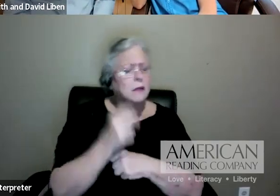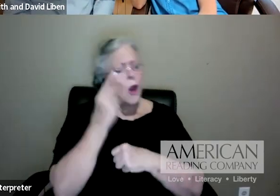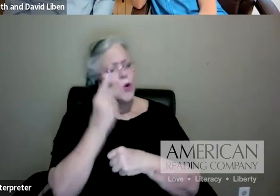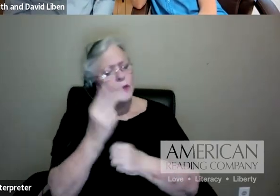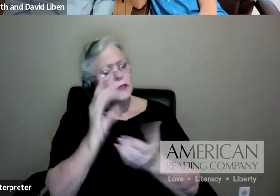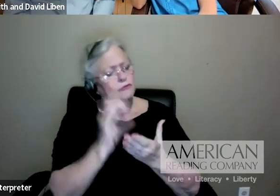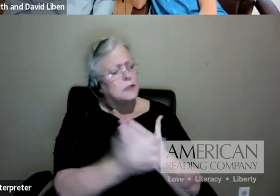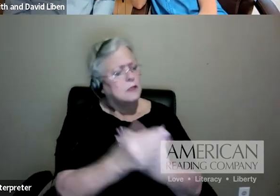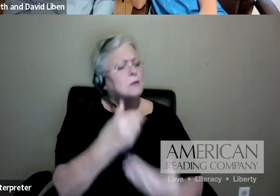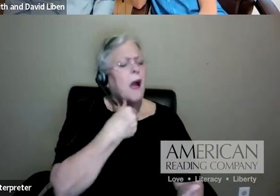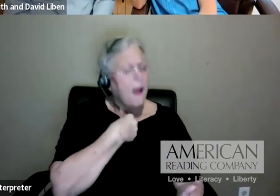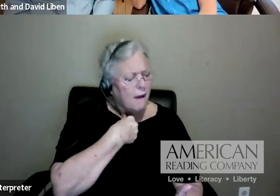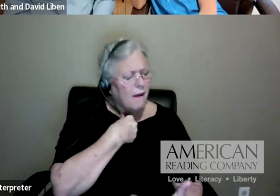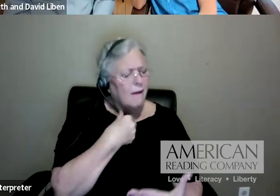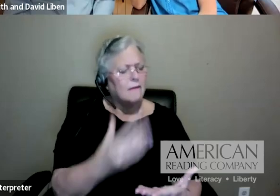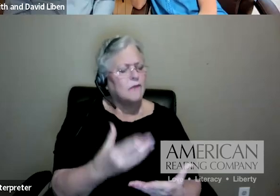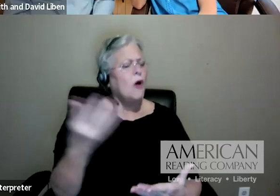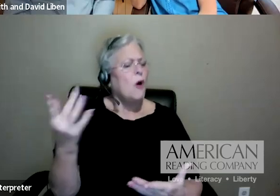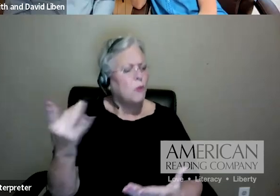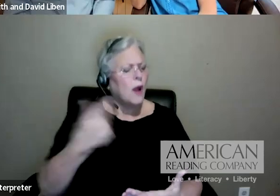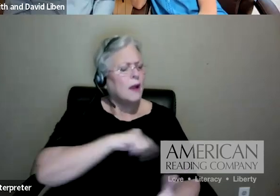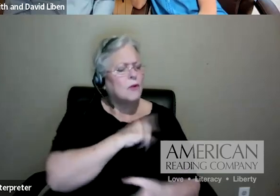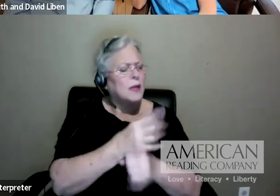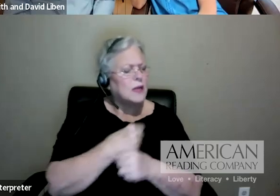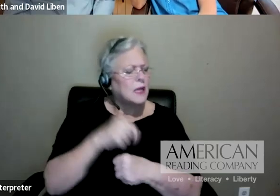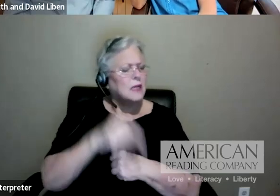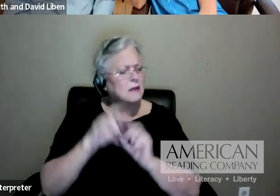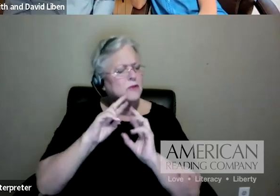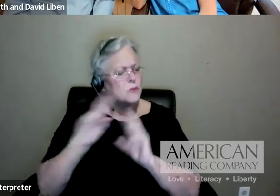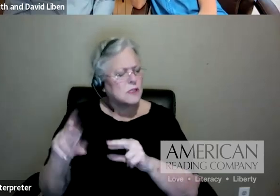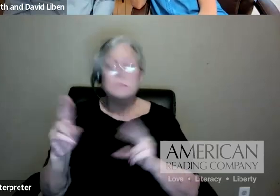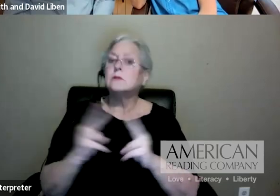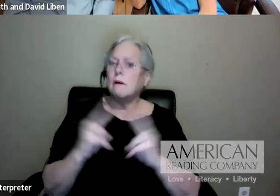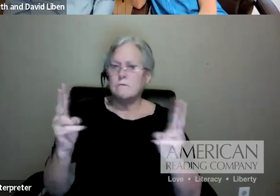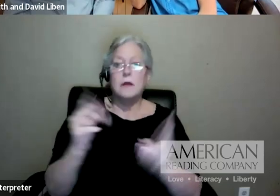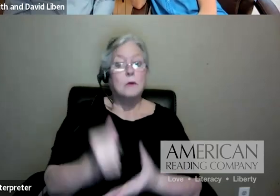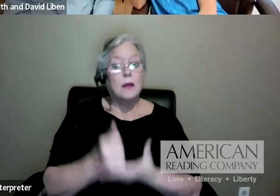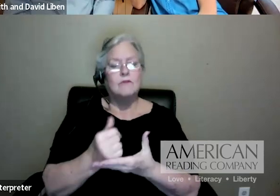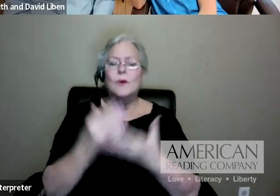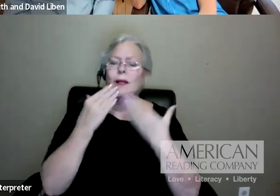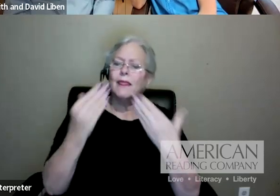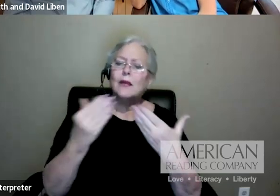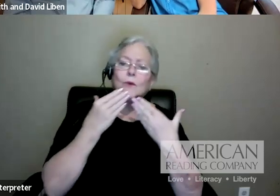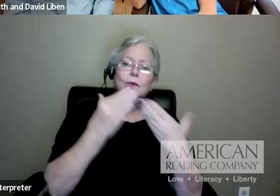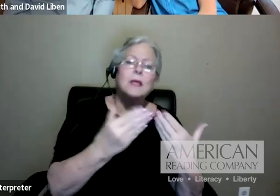you know, why are we getting the results we're getting? It's very useful. So thank you all.